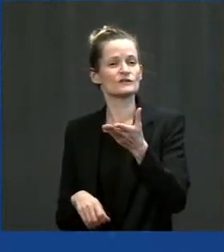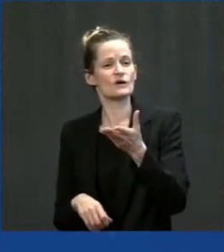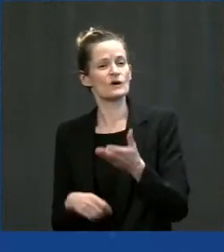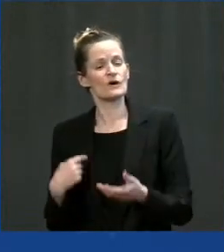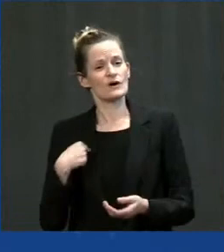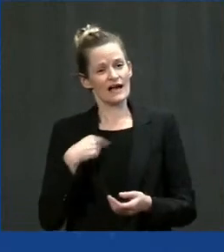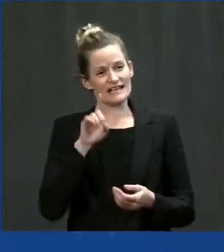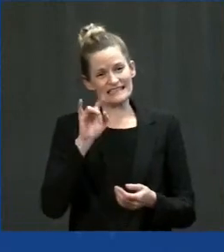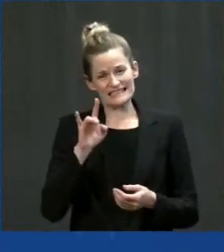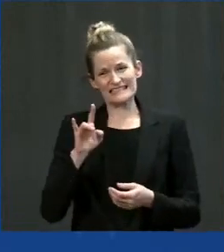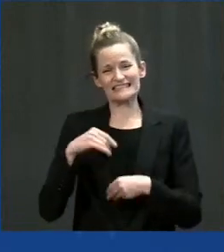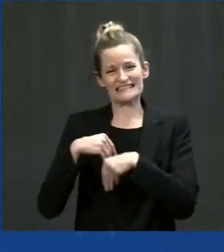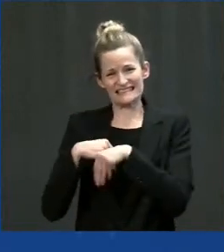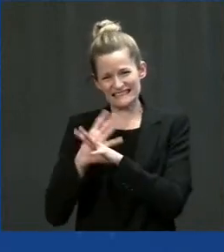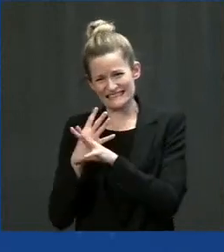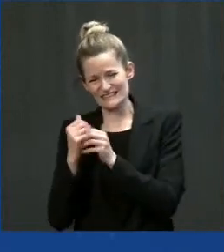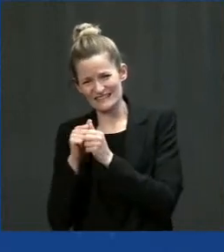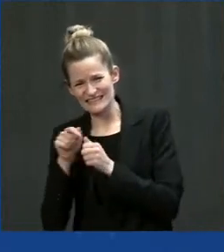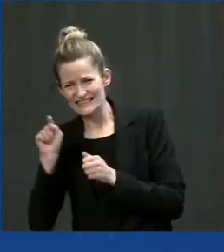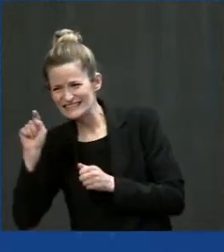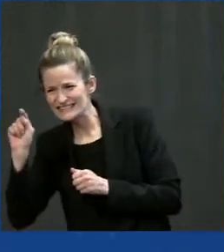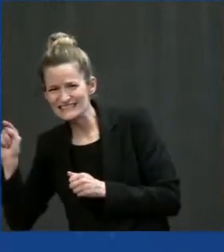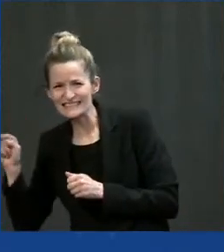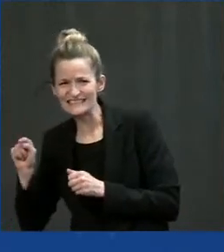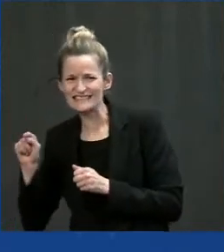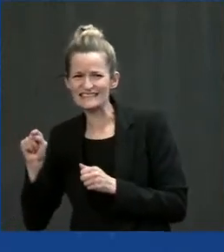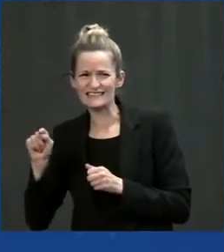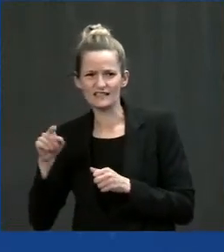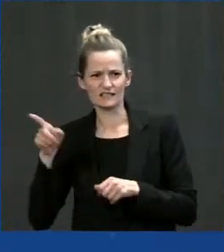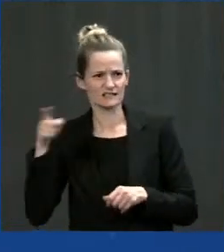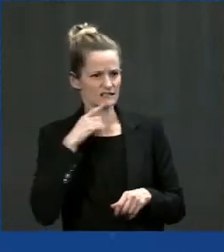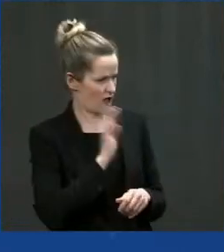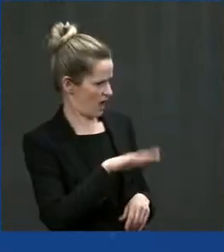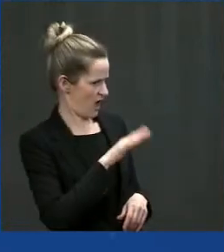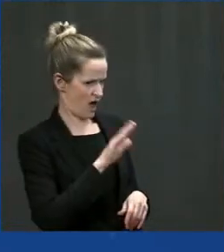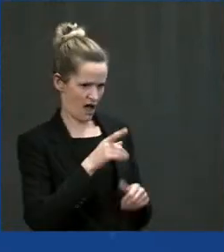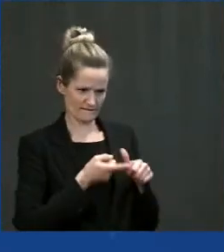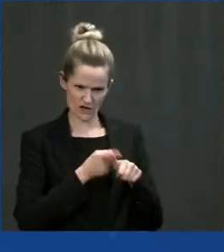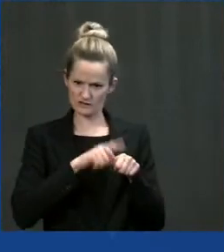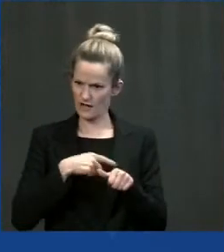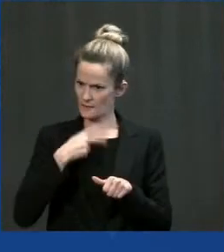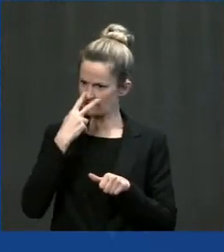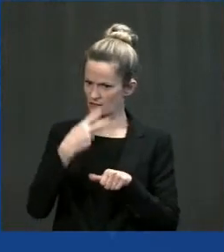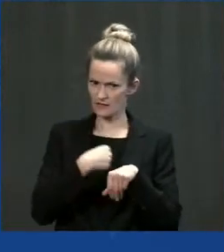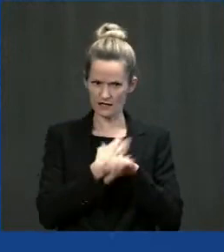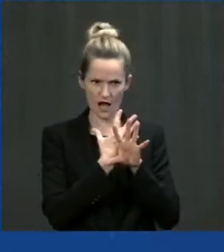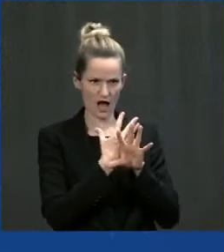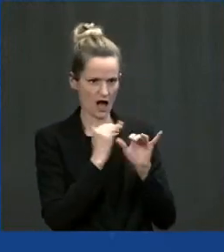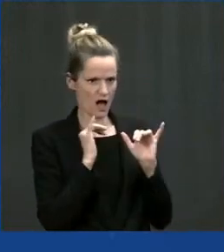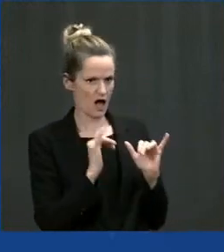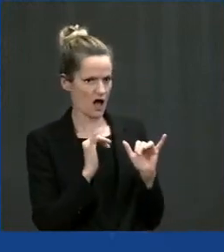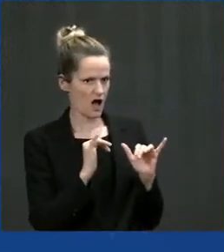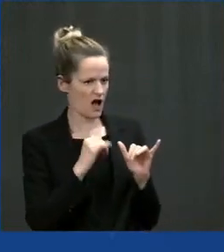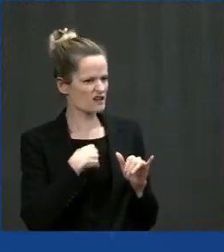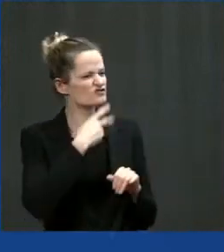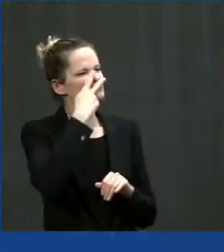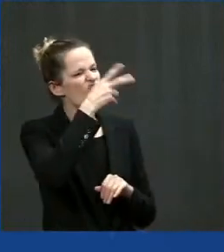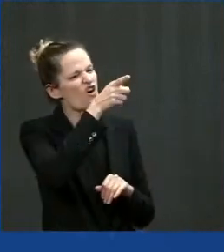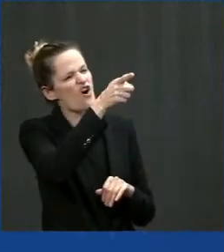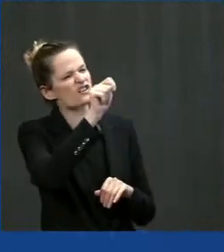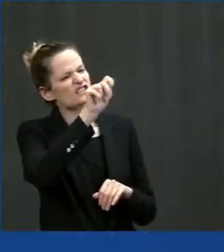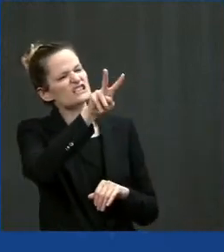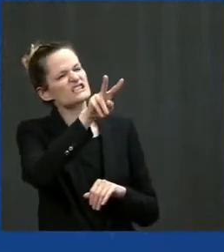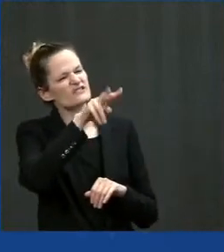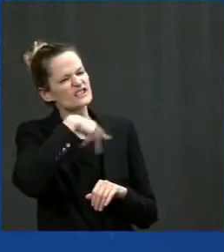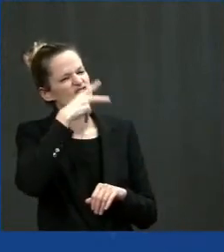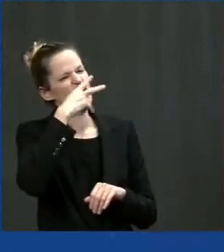They said they had only seen something like that on TV. They never thought they would do it. It's opening up an entire world to them. And what it told me, Mr.